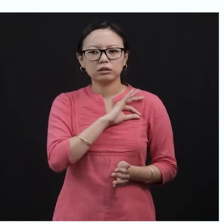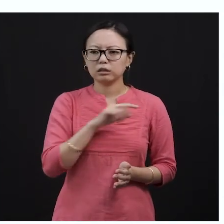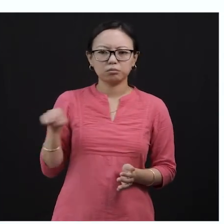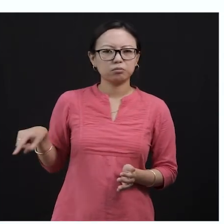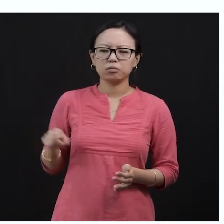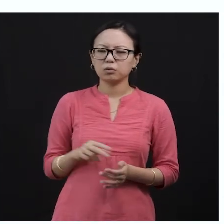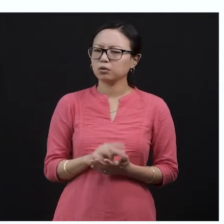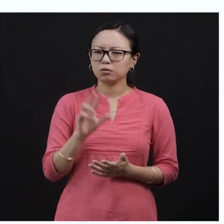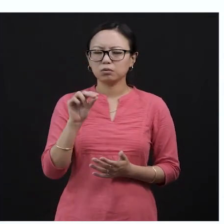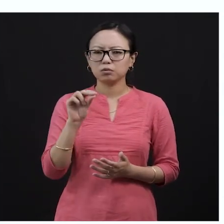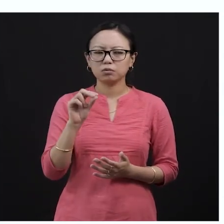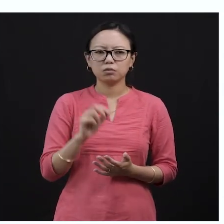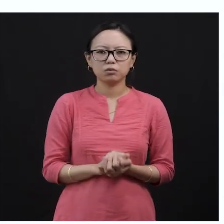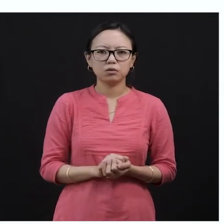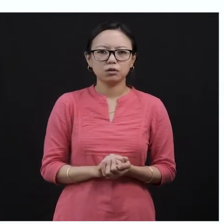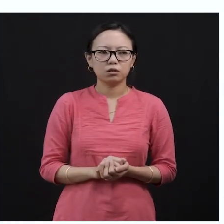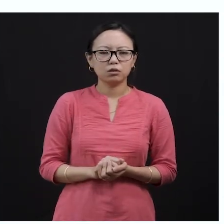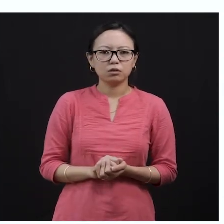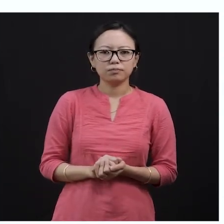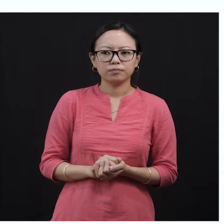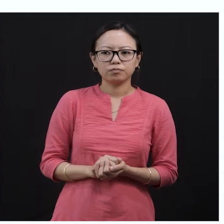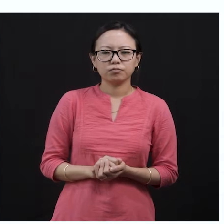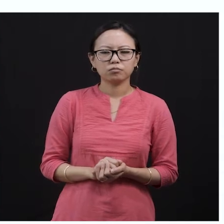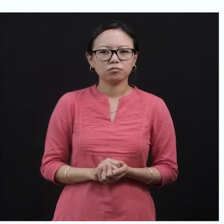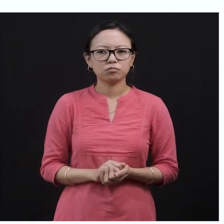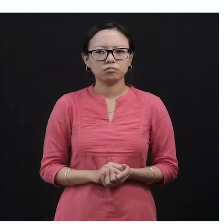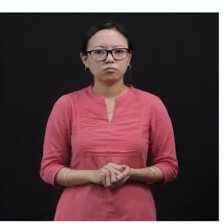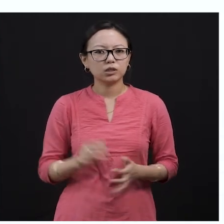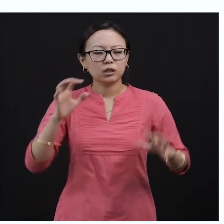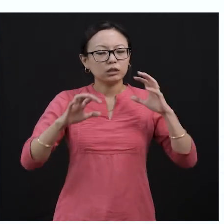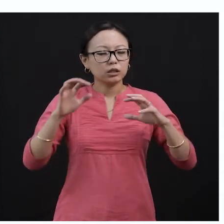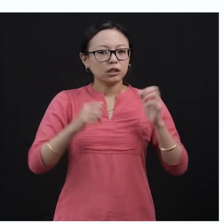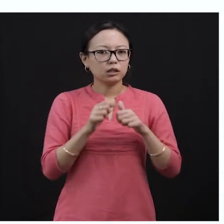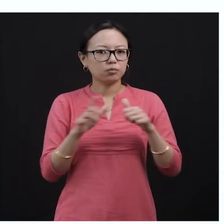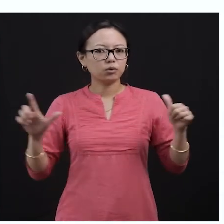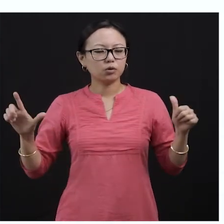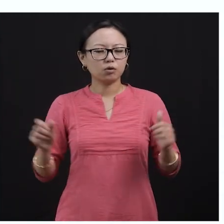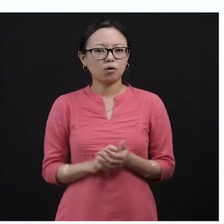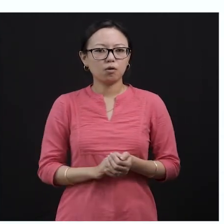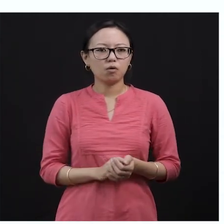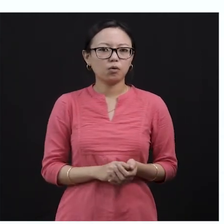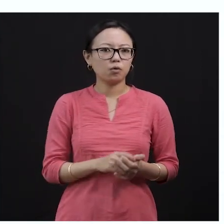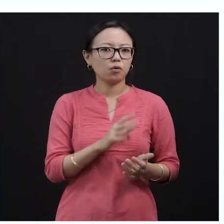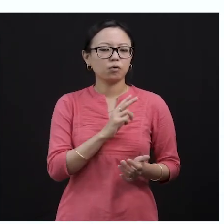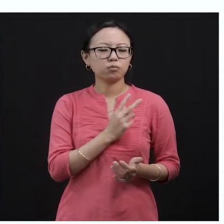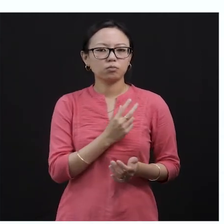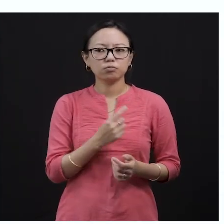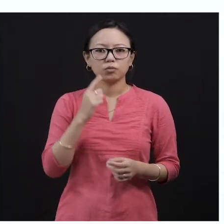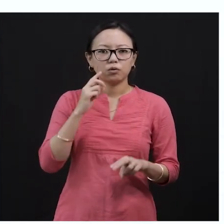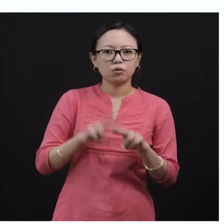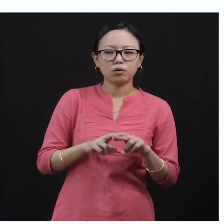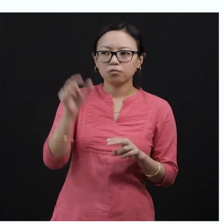all animals, almost all animals do not like human beings because they fear, they're scared that animals will be killed. These